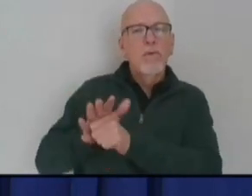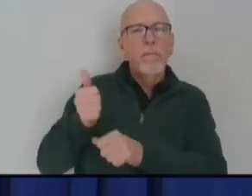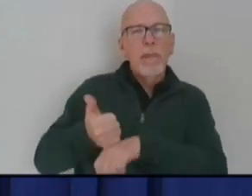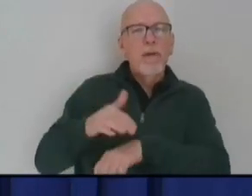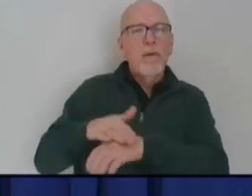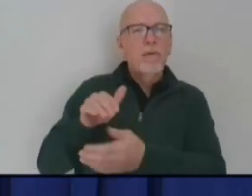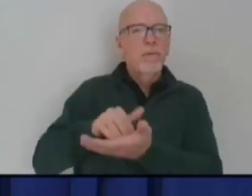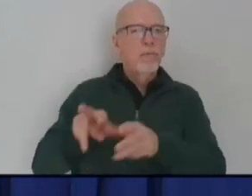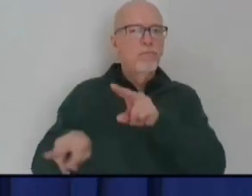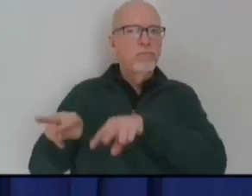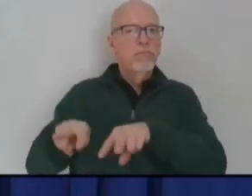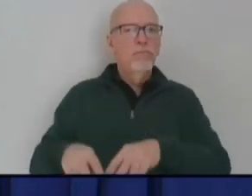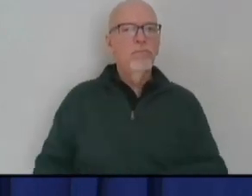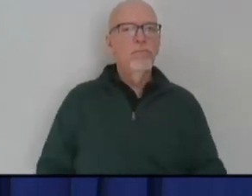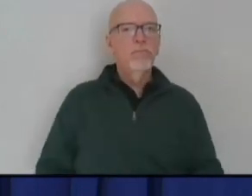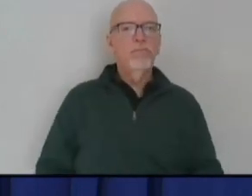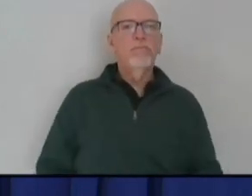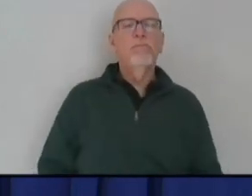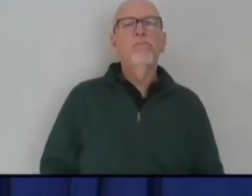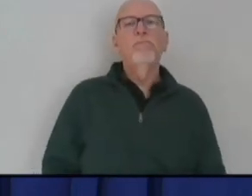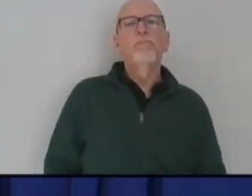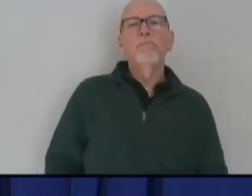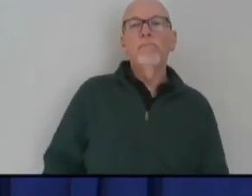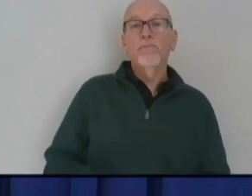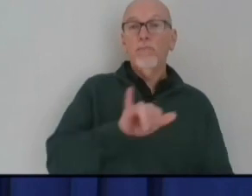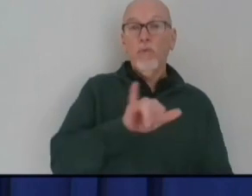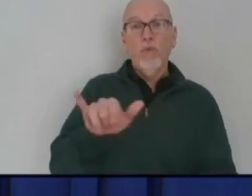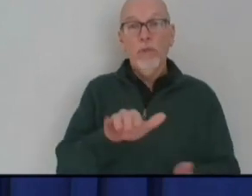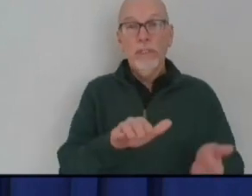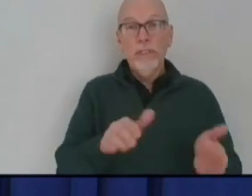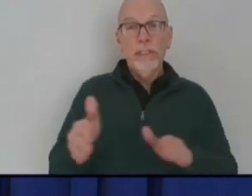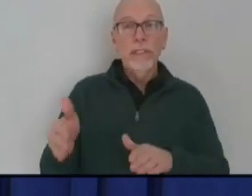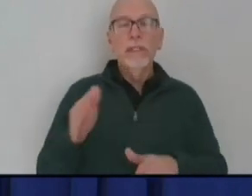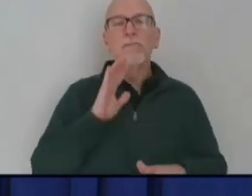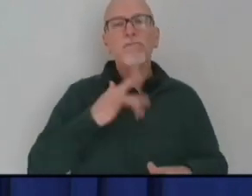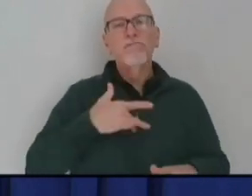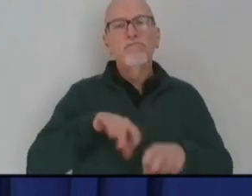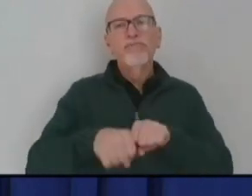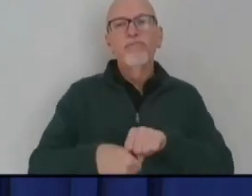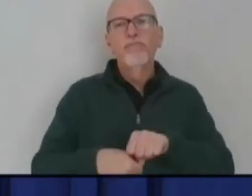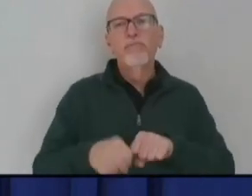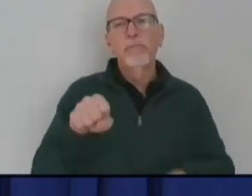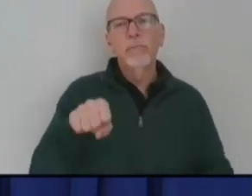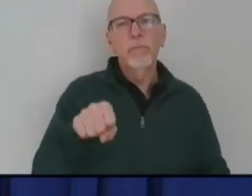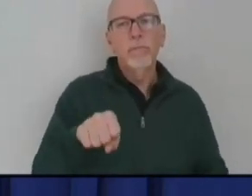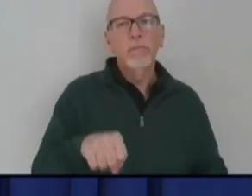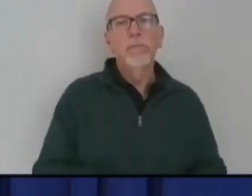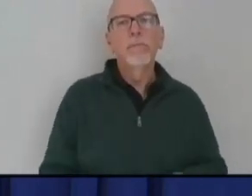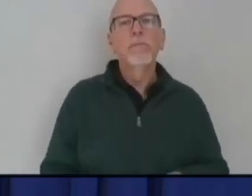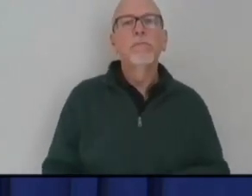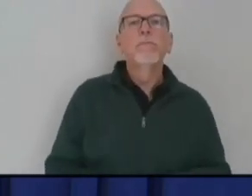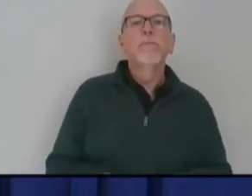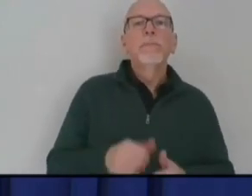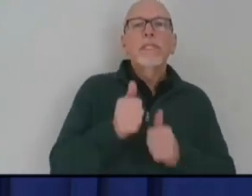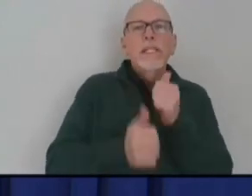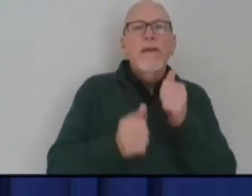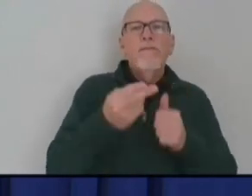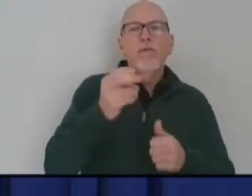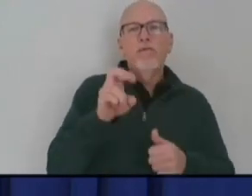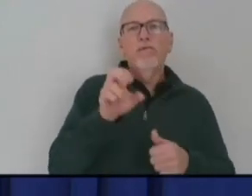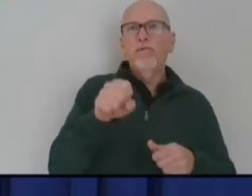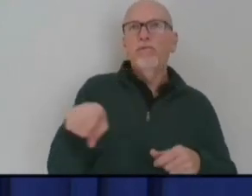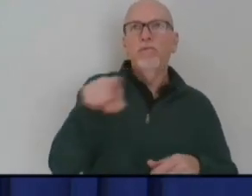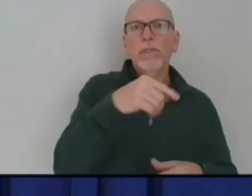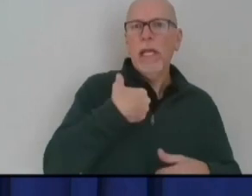diagnosis. These losses are simply heartbreaking. Every Hoosier has been impacted by COVID-19